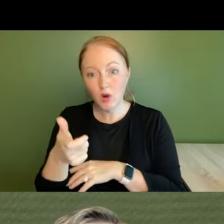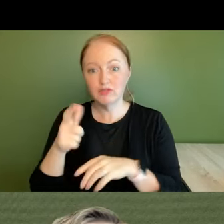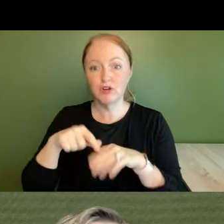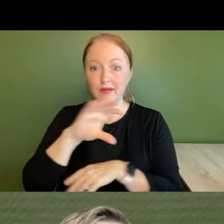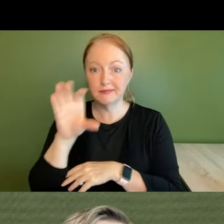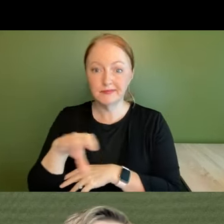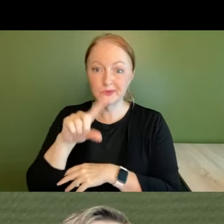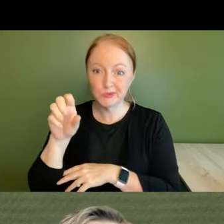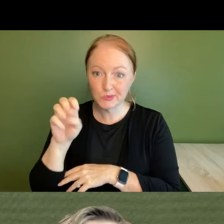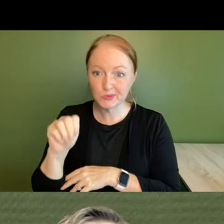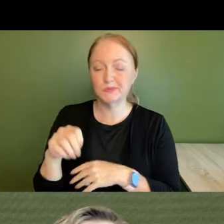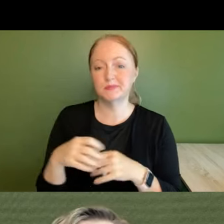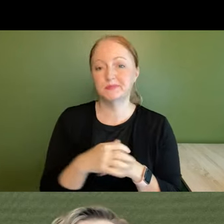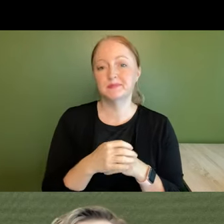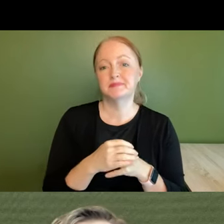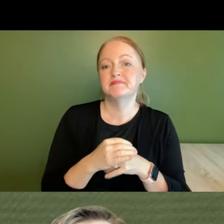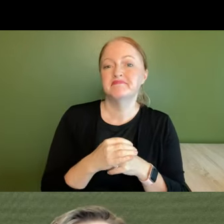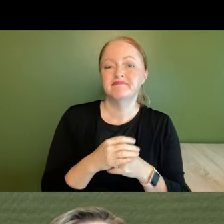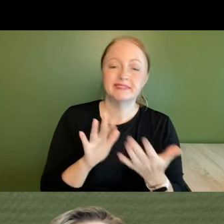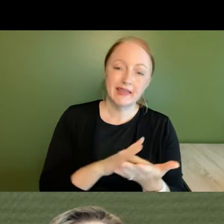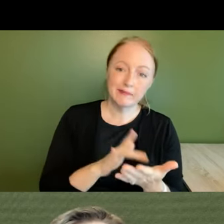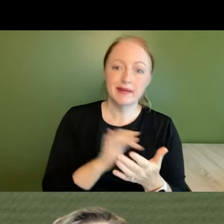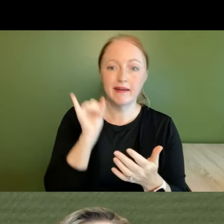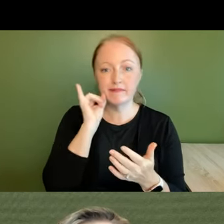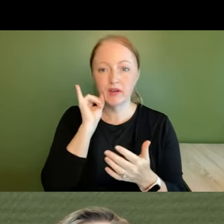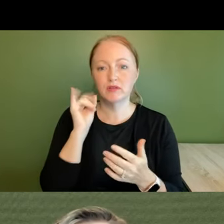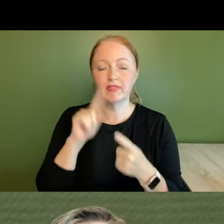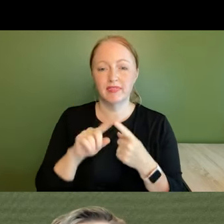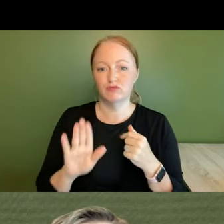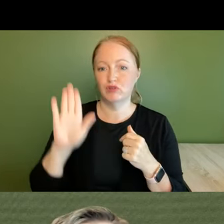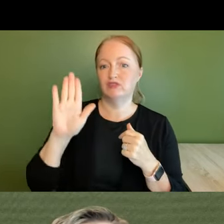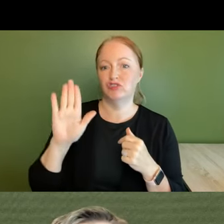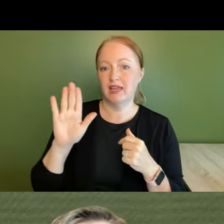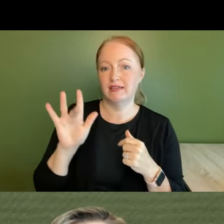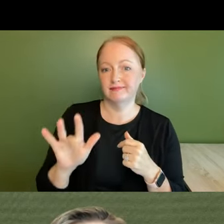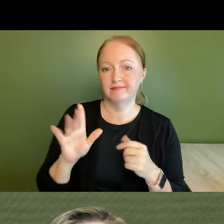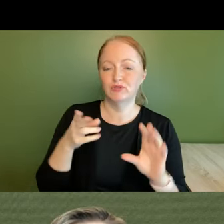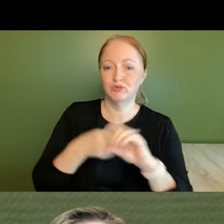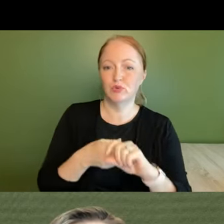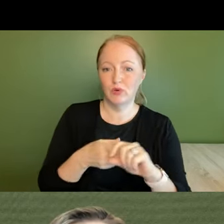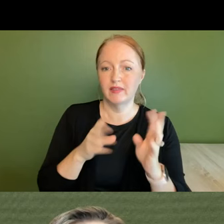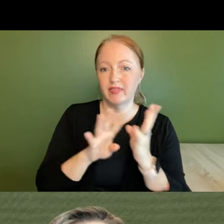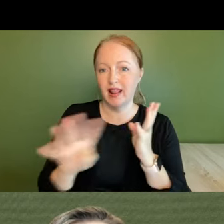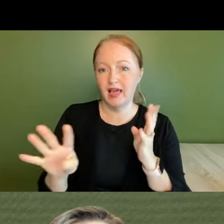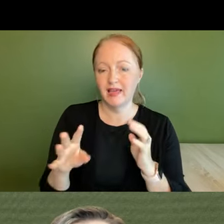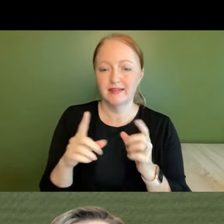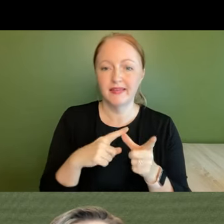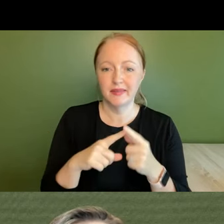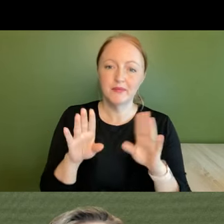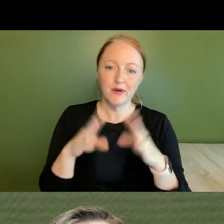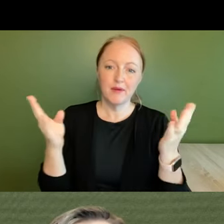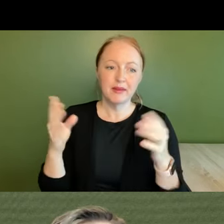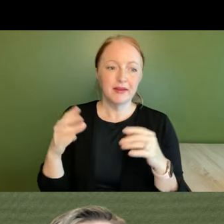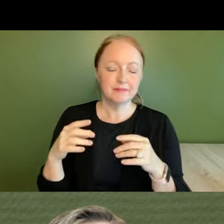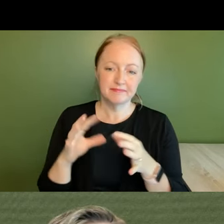zoom on your computer tablet or smartphone you can use the raise hand icon to join the line and we'll uh open open up your